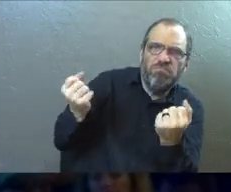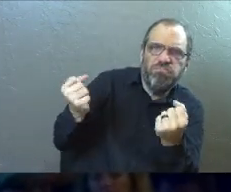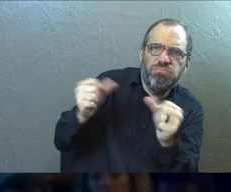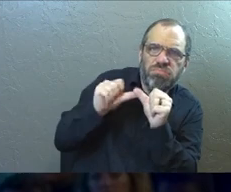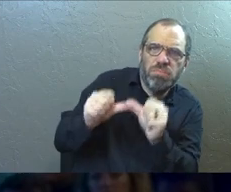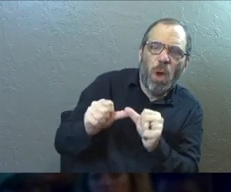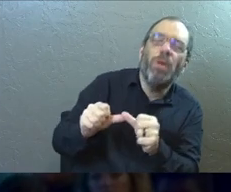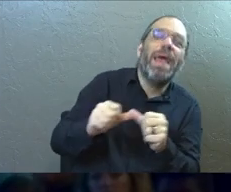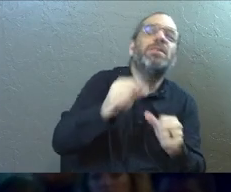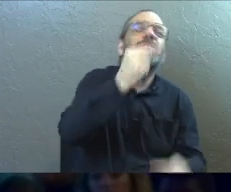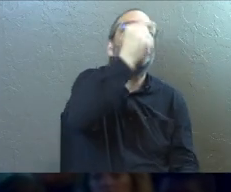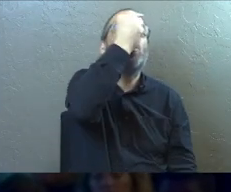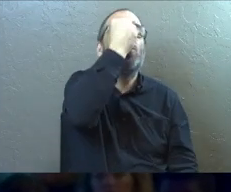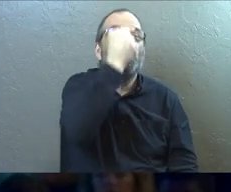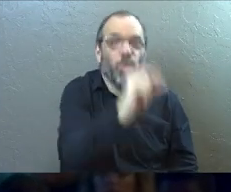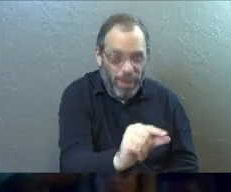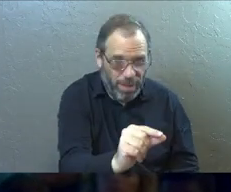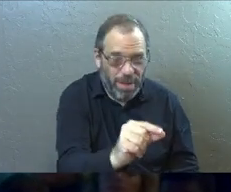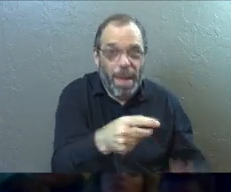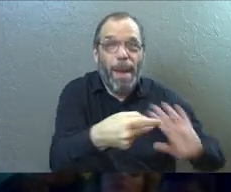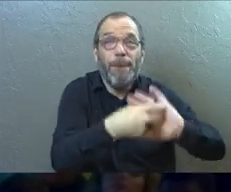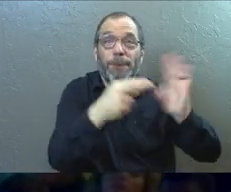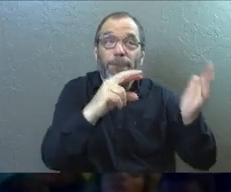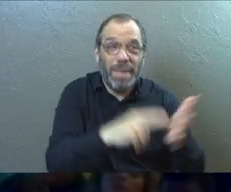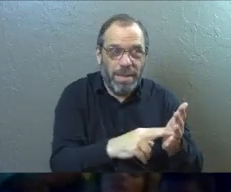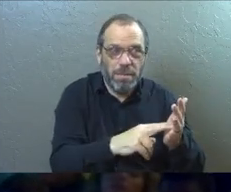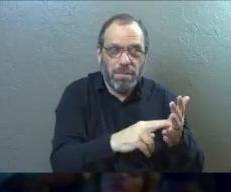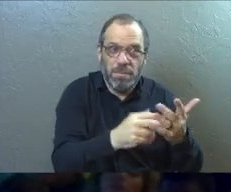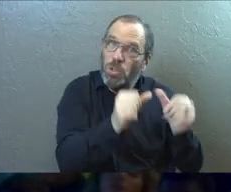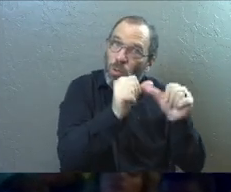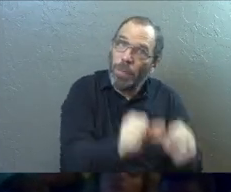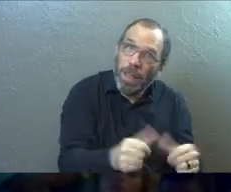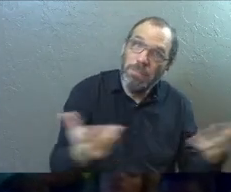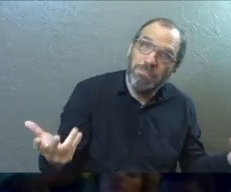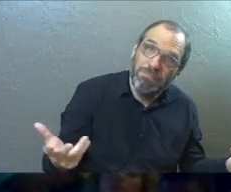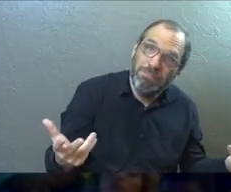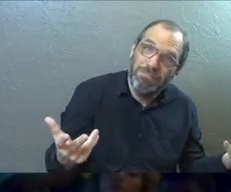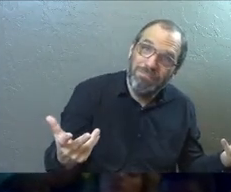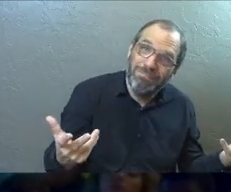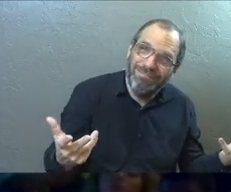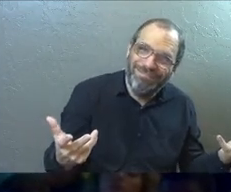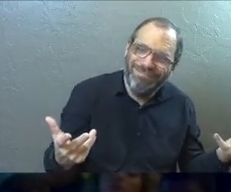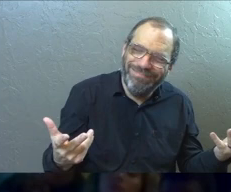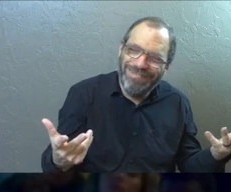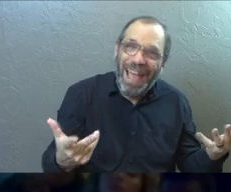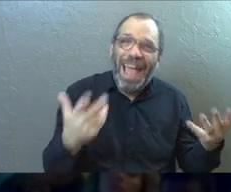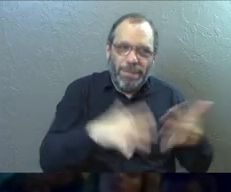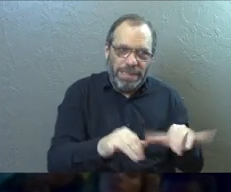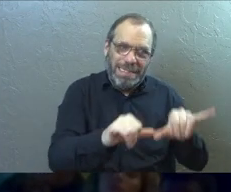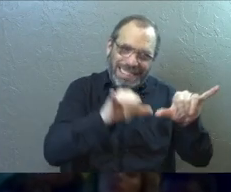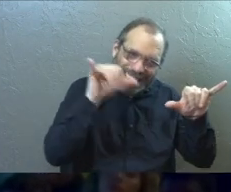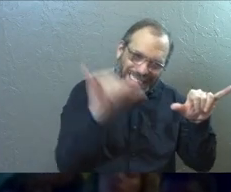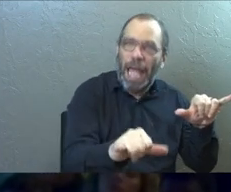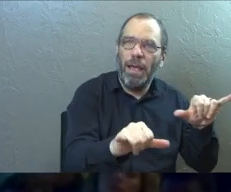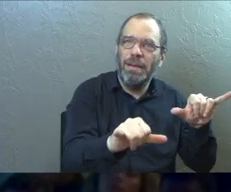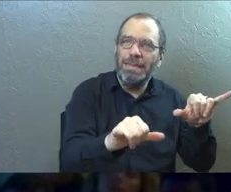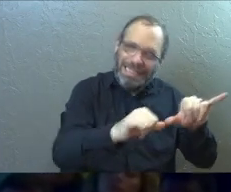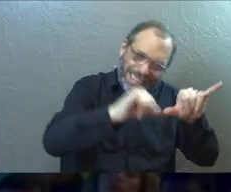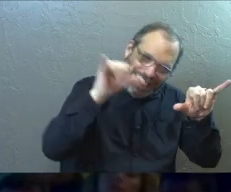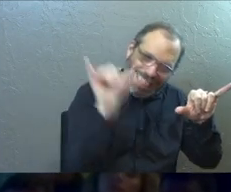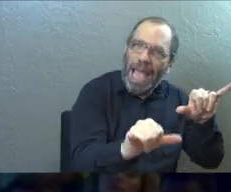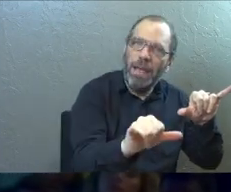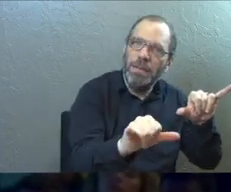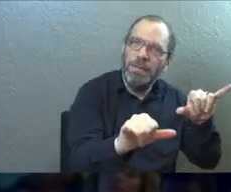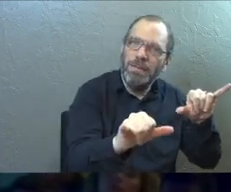So I'll start with the Greek. The Greek means to remain. It means to stay, to